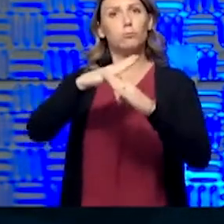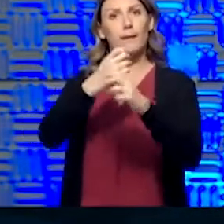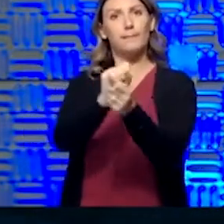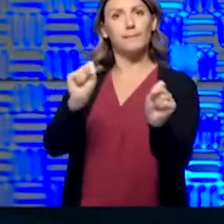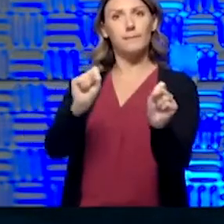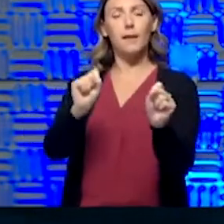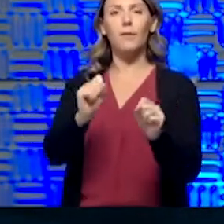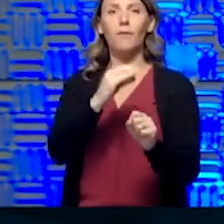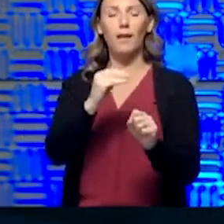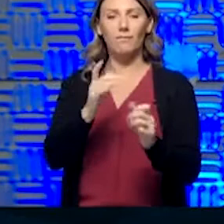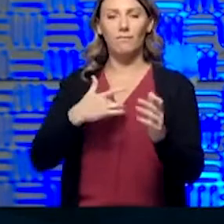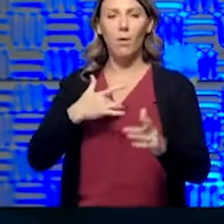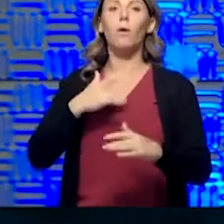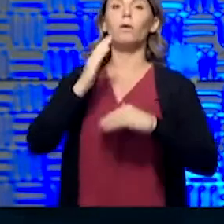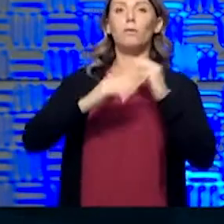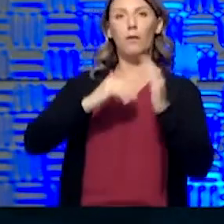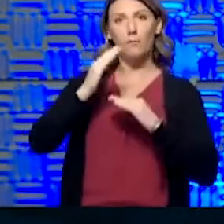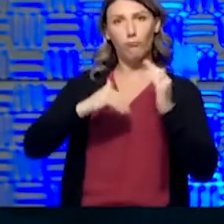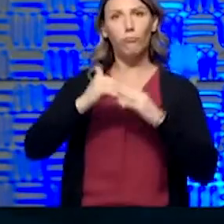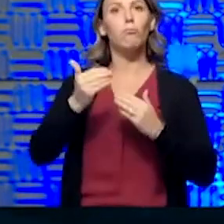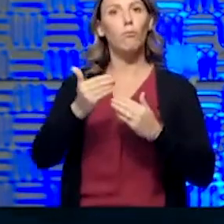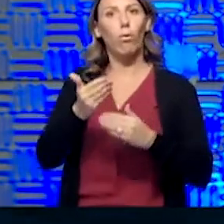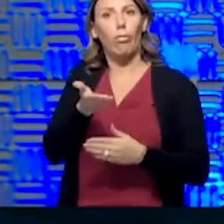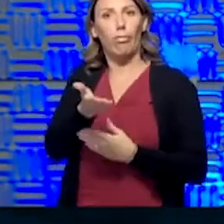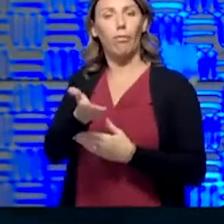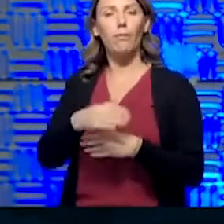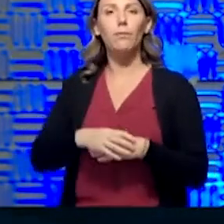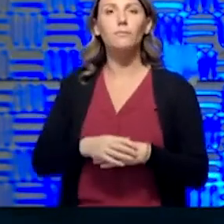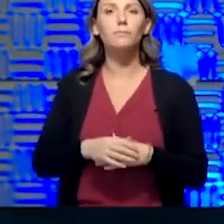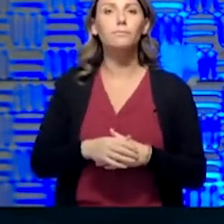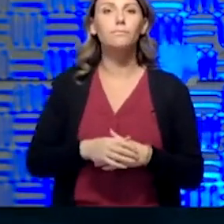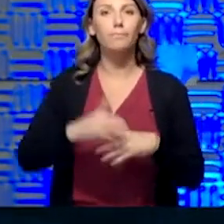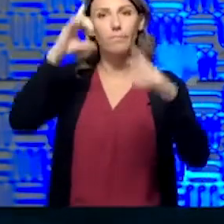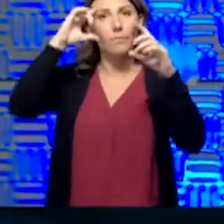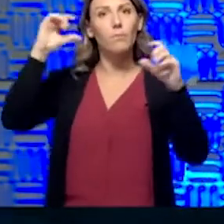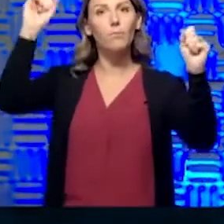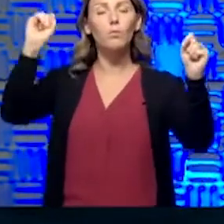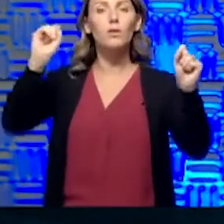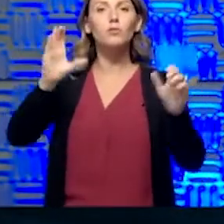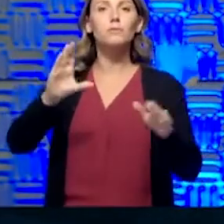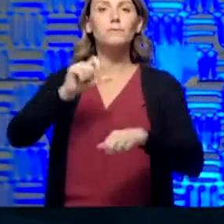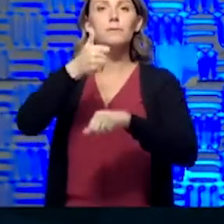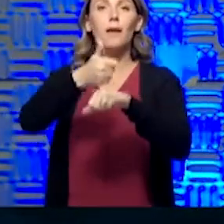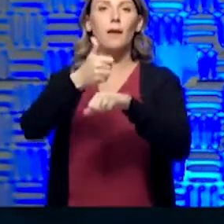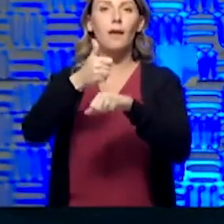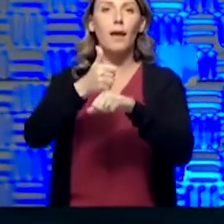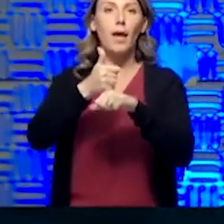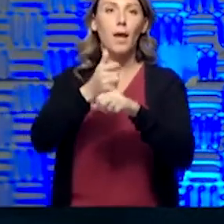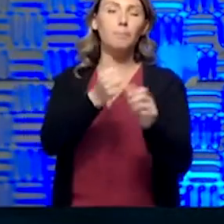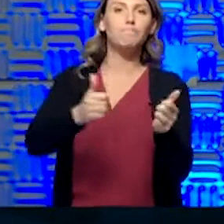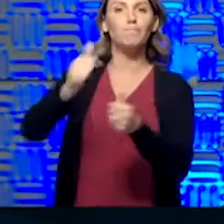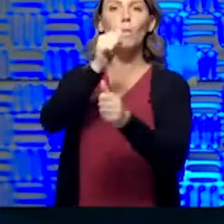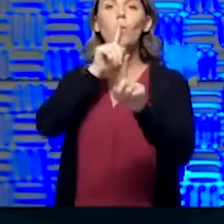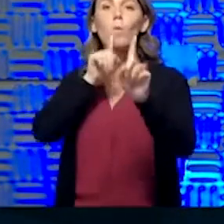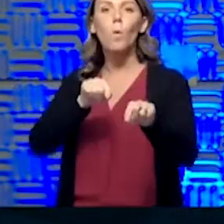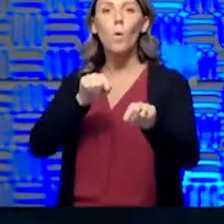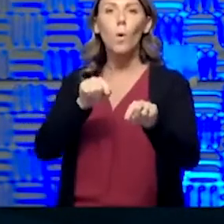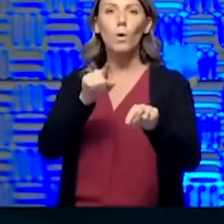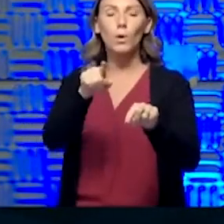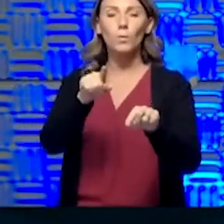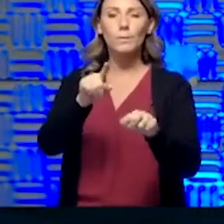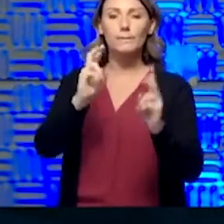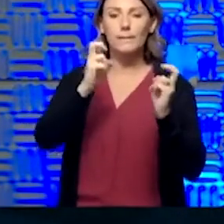feel comfortable in that safety? The president issued an executive order, which was useful in liability and